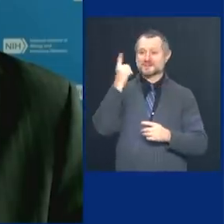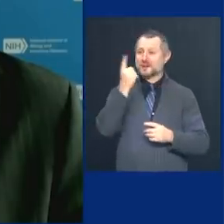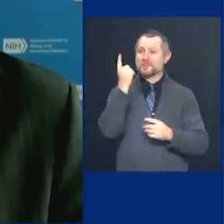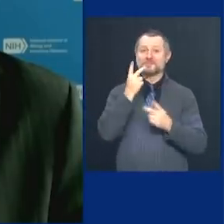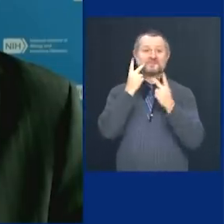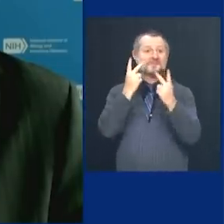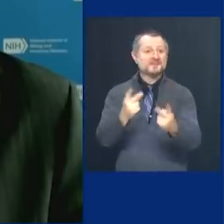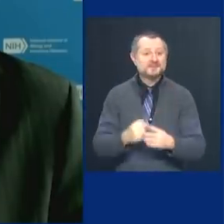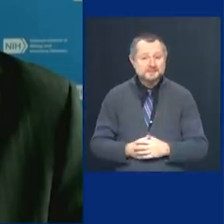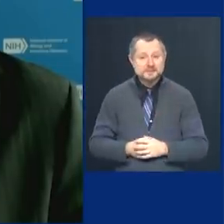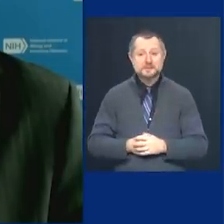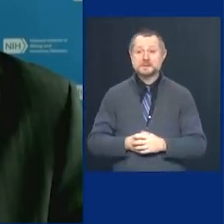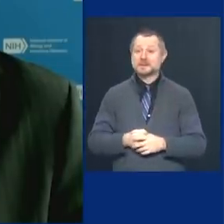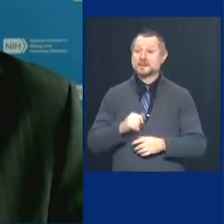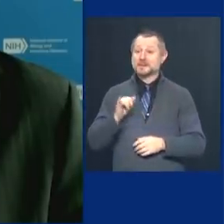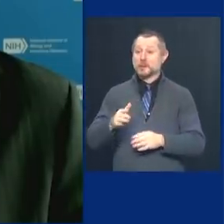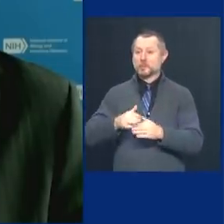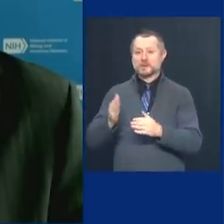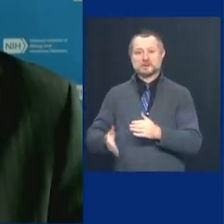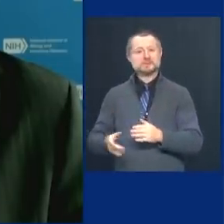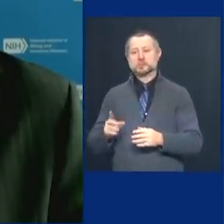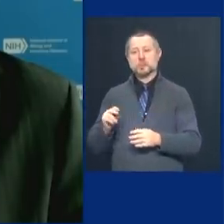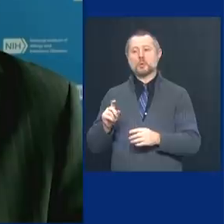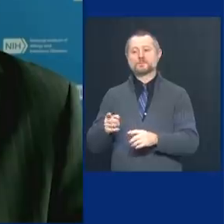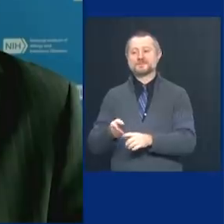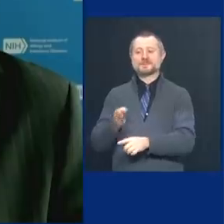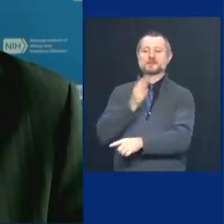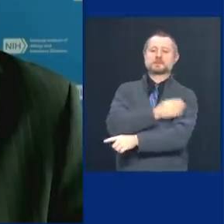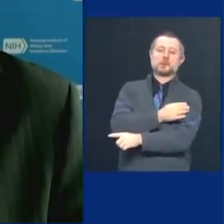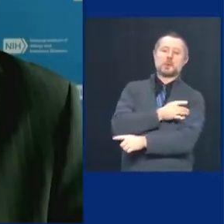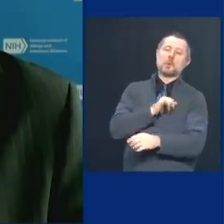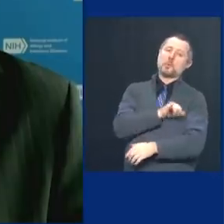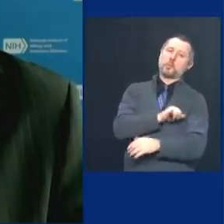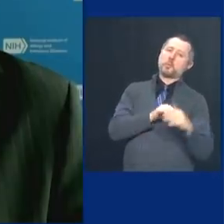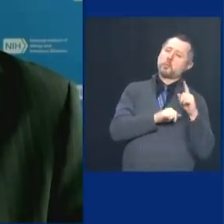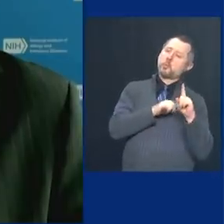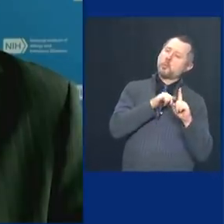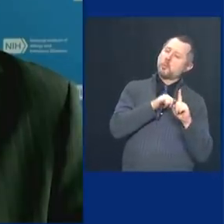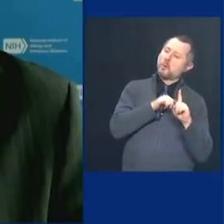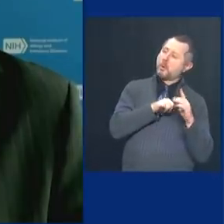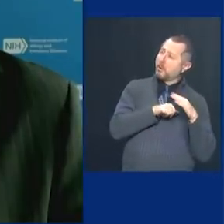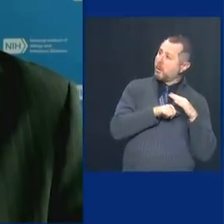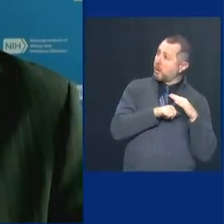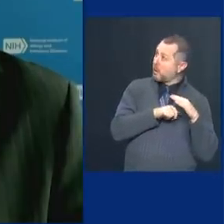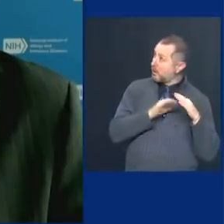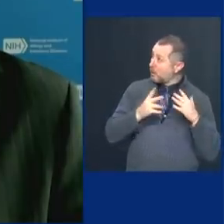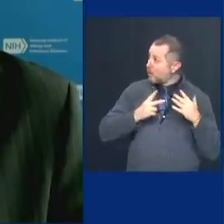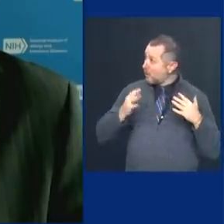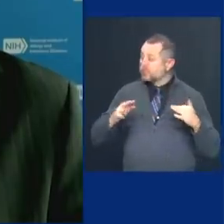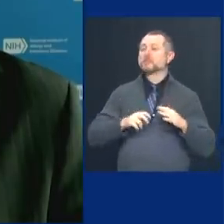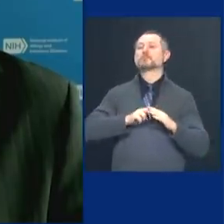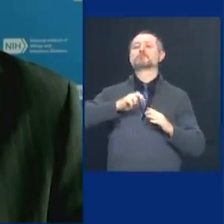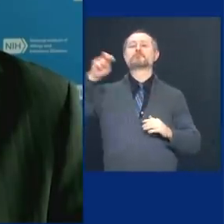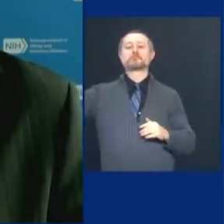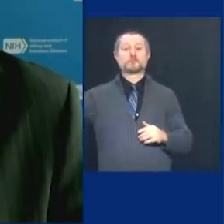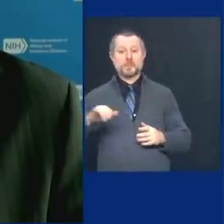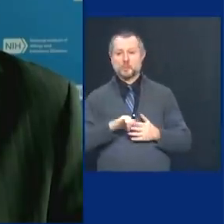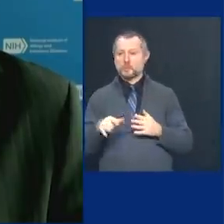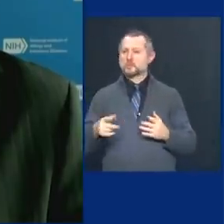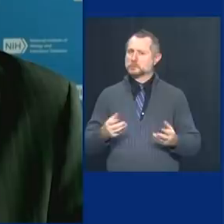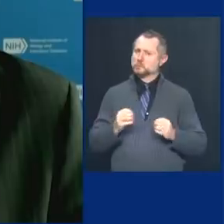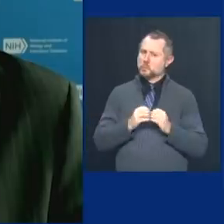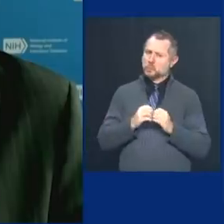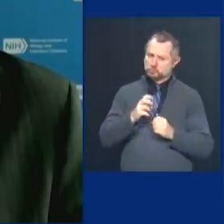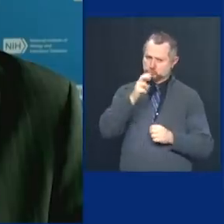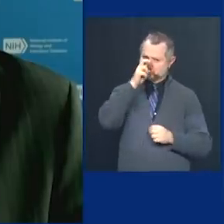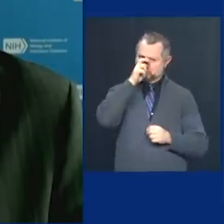just that weekend. It's the whole quarantining process before. And in this state, we have very strict regulations of when you